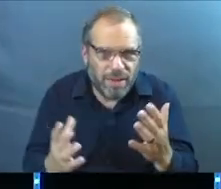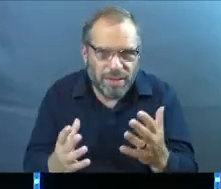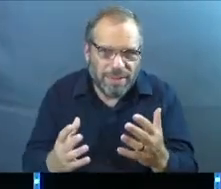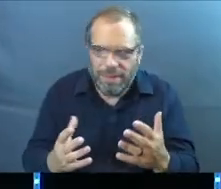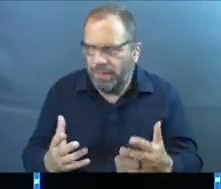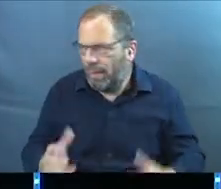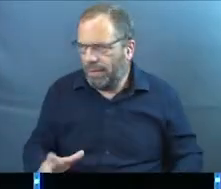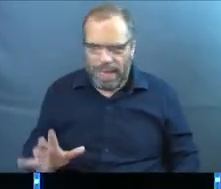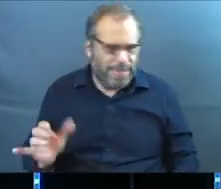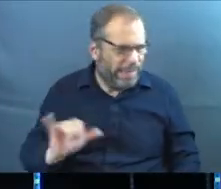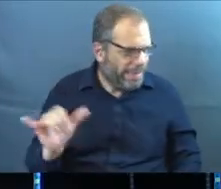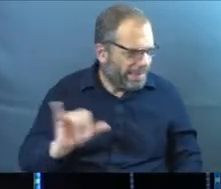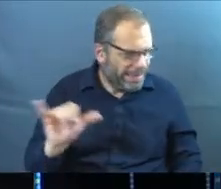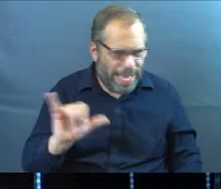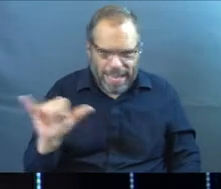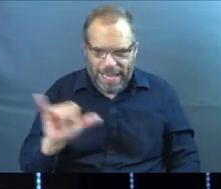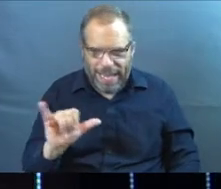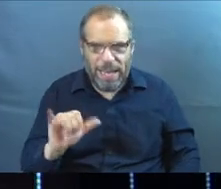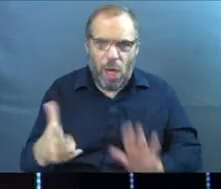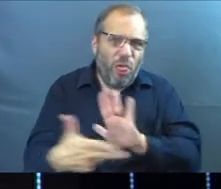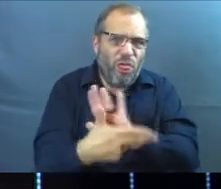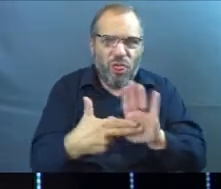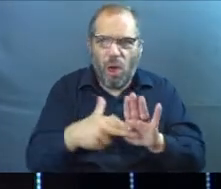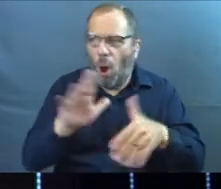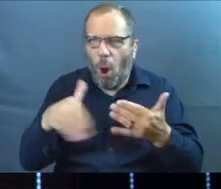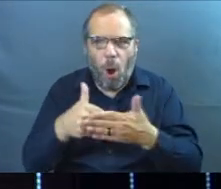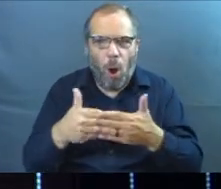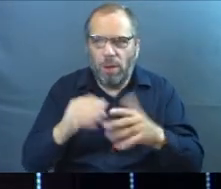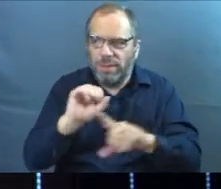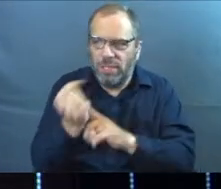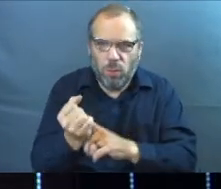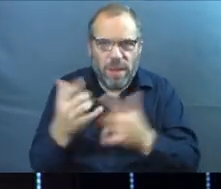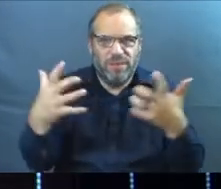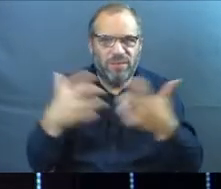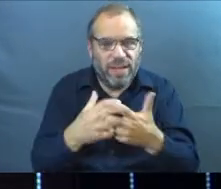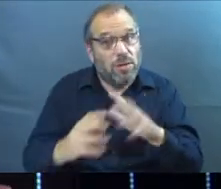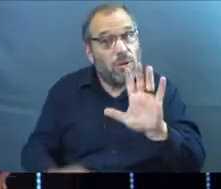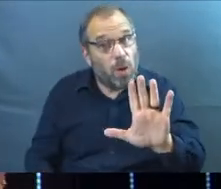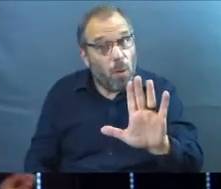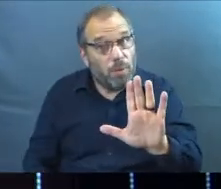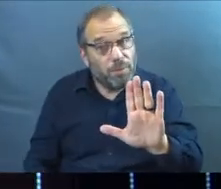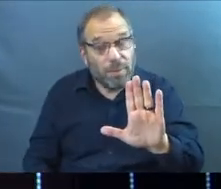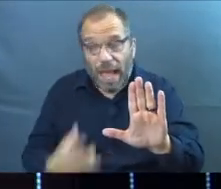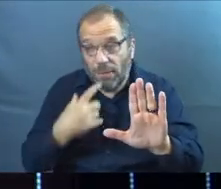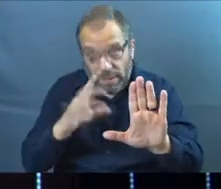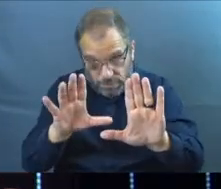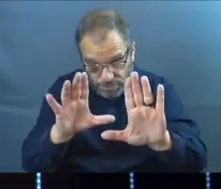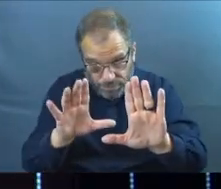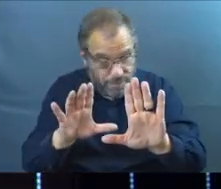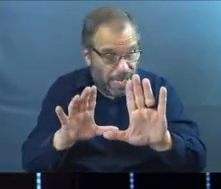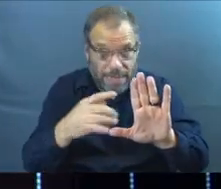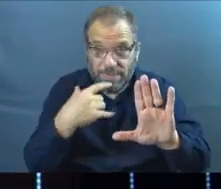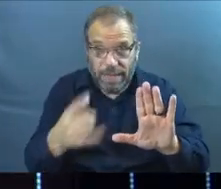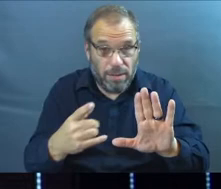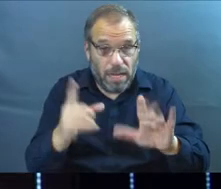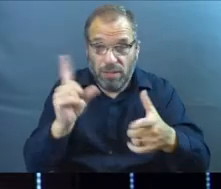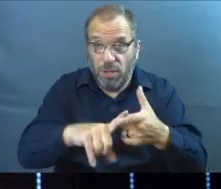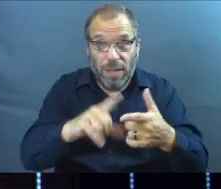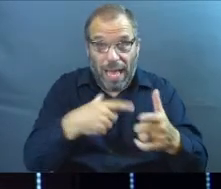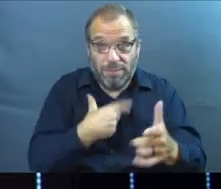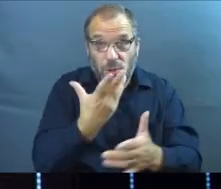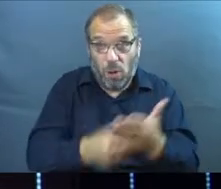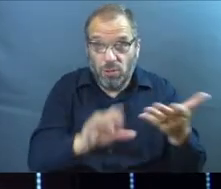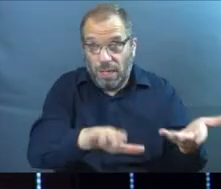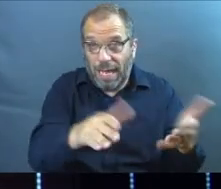That's not just like a sticker that you slap onto every situation, every item, everything, because I will say this, and I will say this to the day I die.